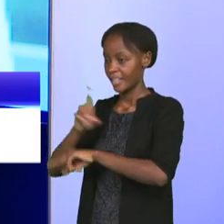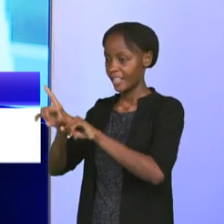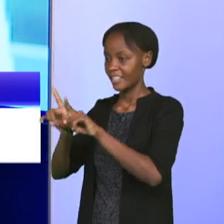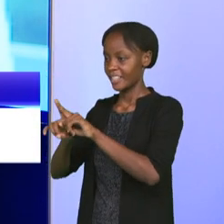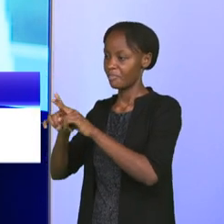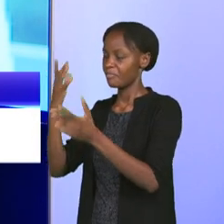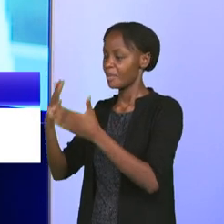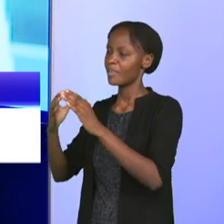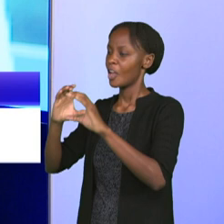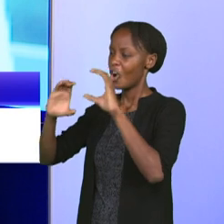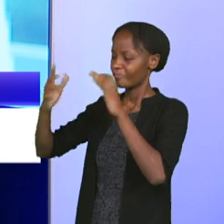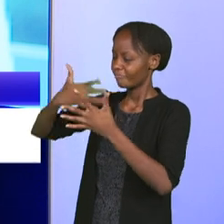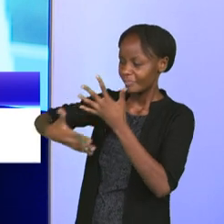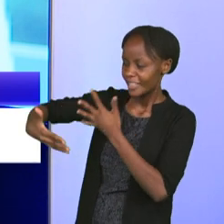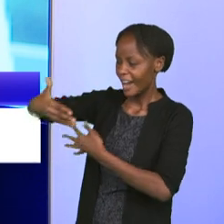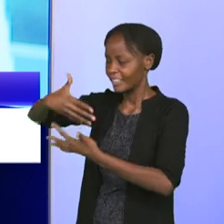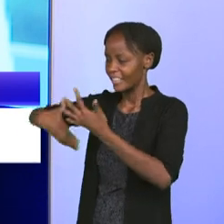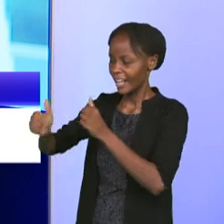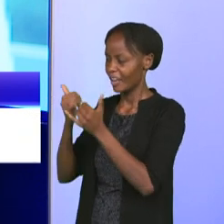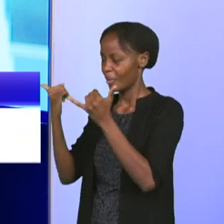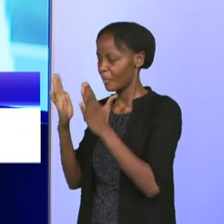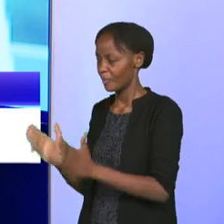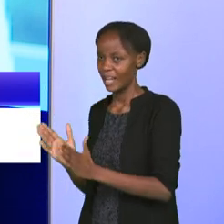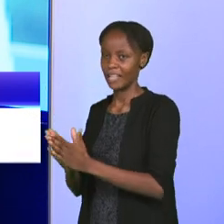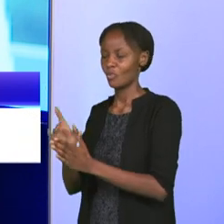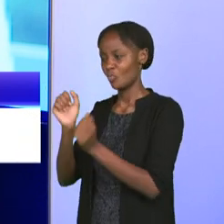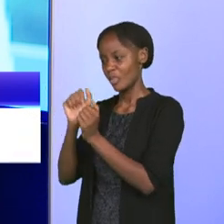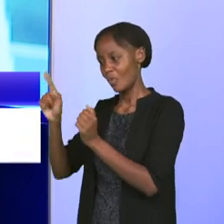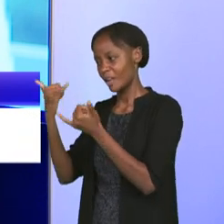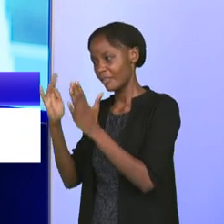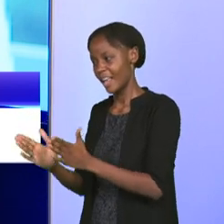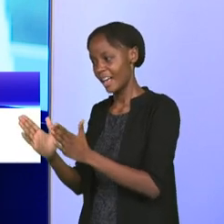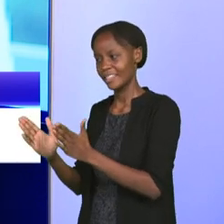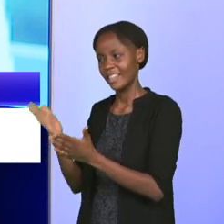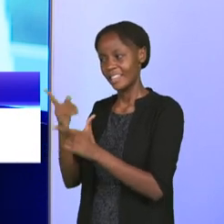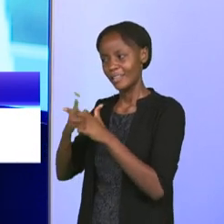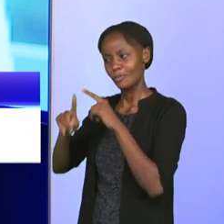player who you could talk football with the whole day and don't get bored, who is that player?